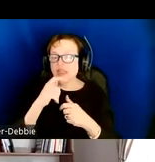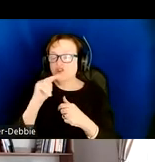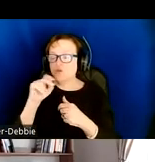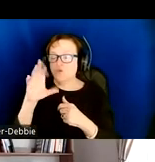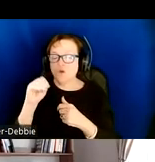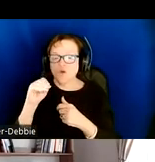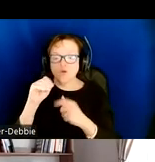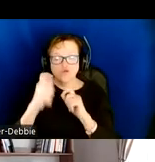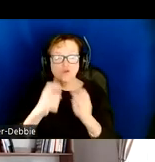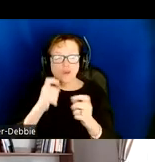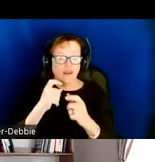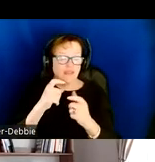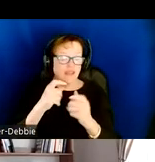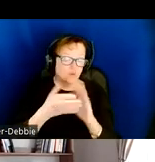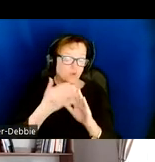operating.